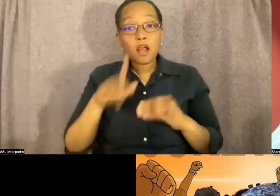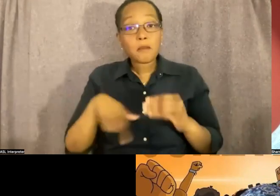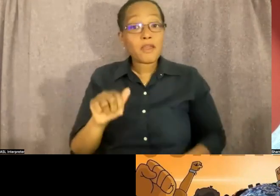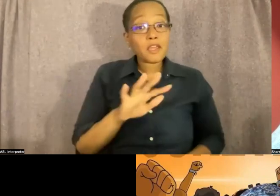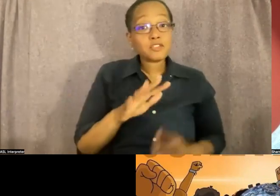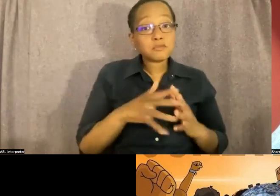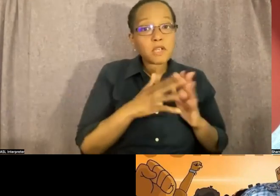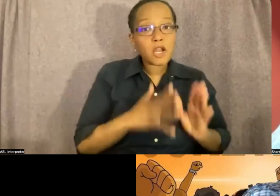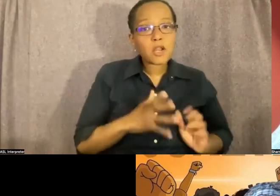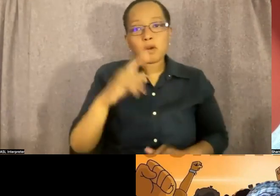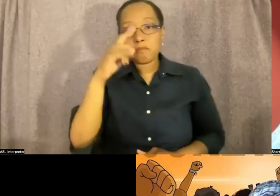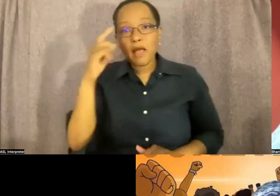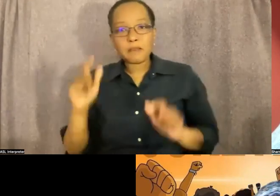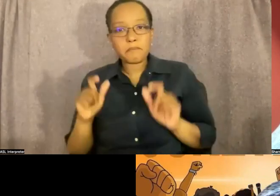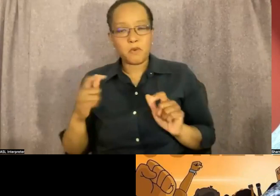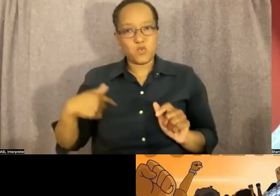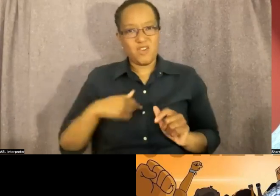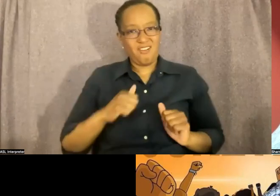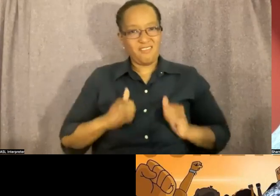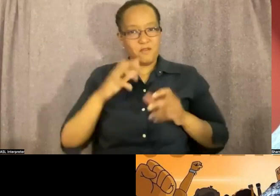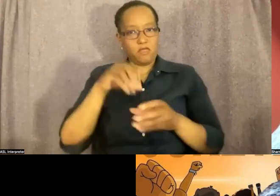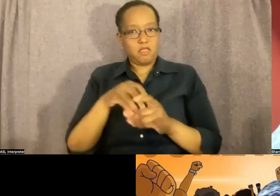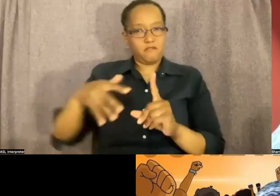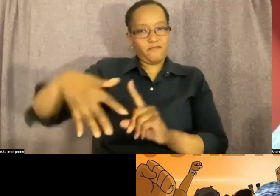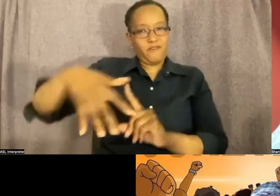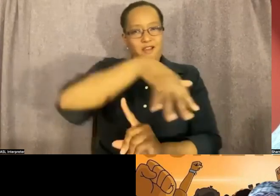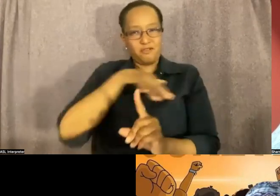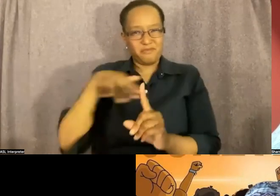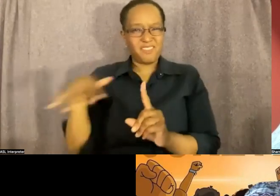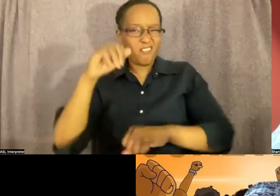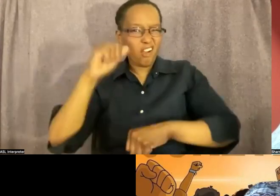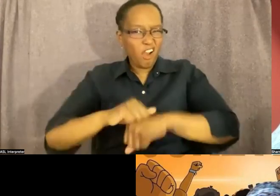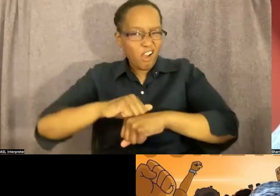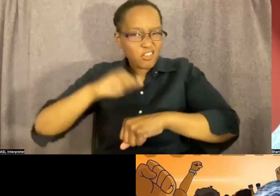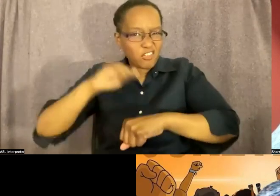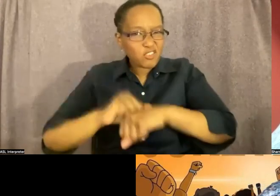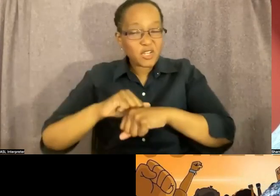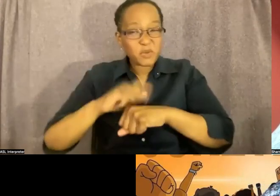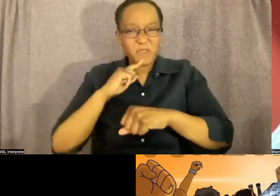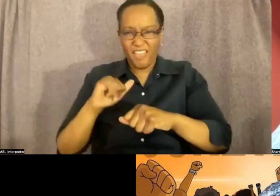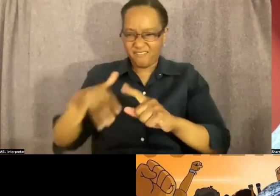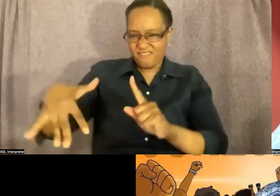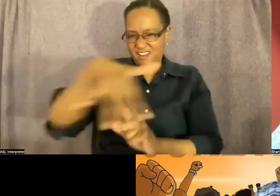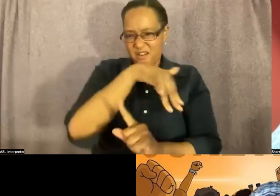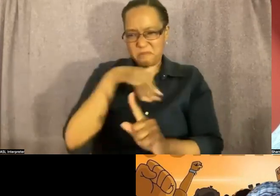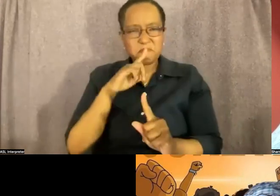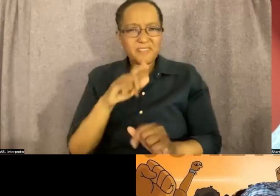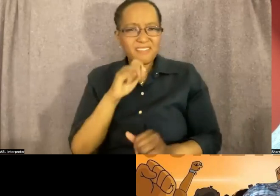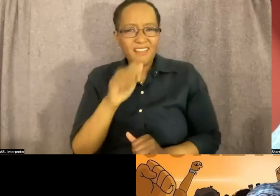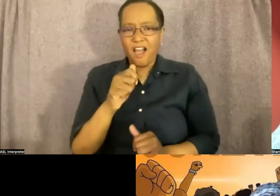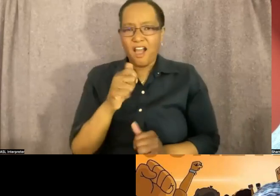in this context of concrete. The environment is not suitable for